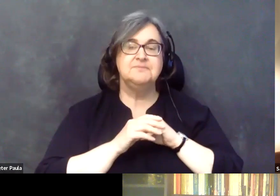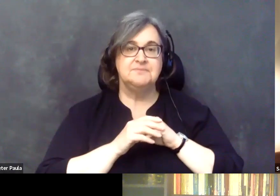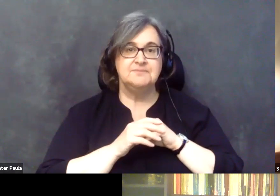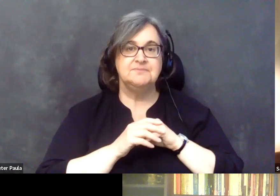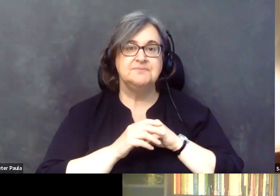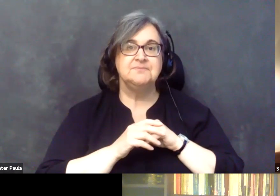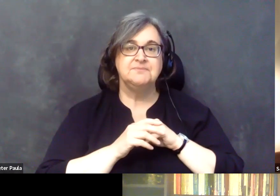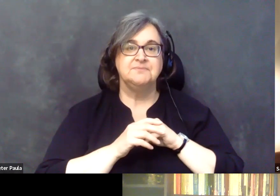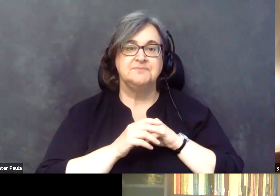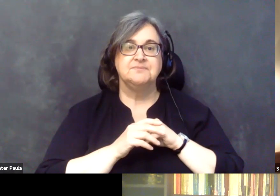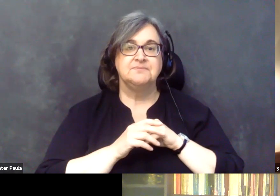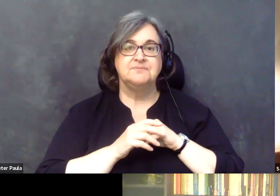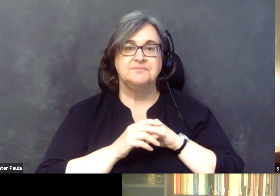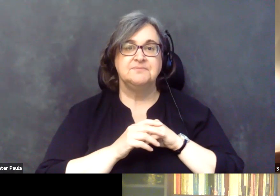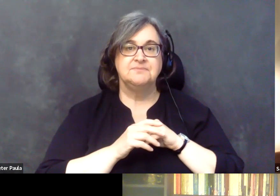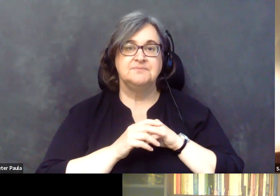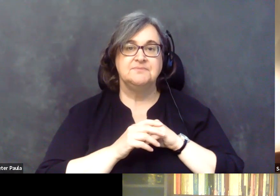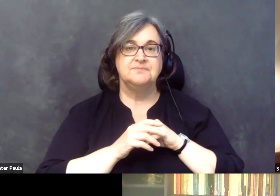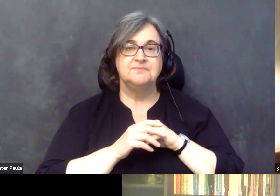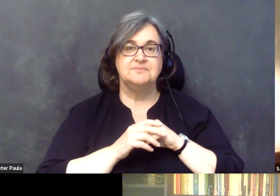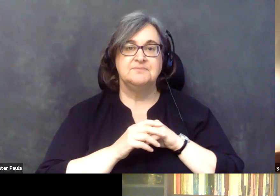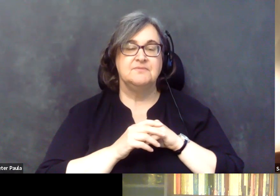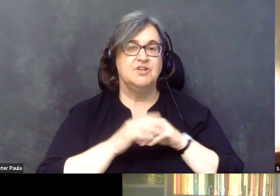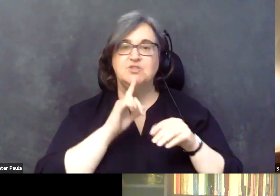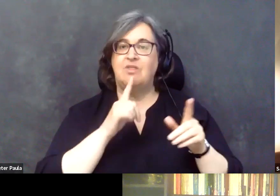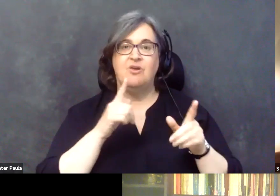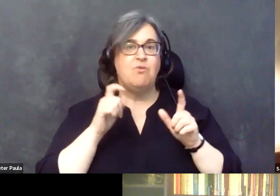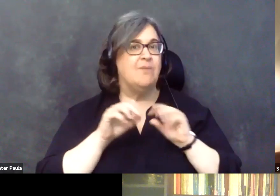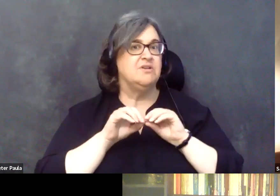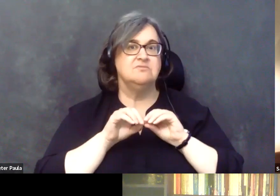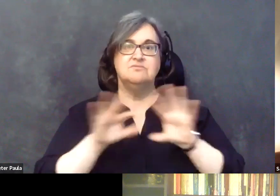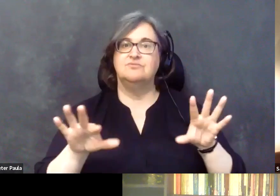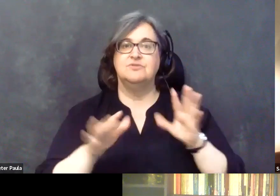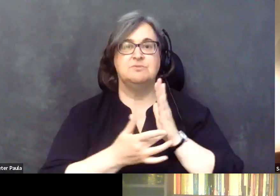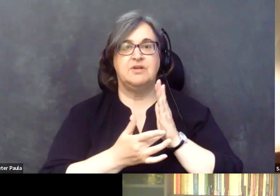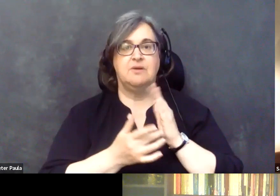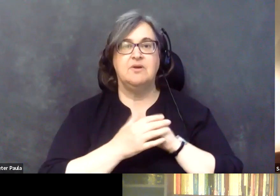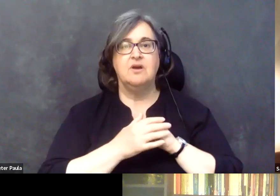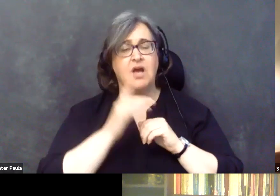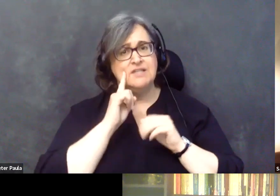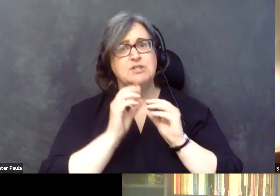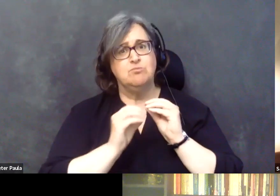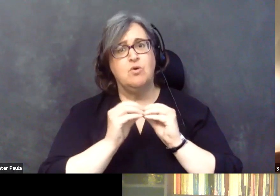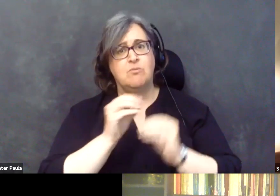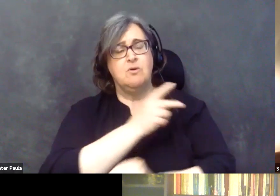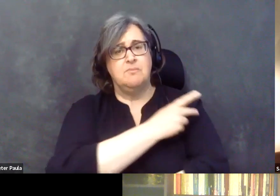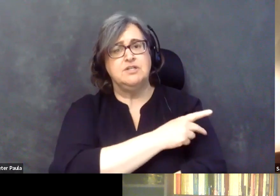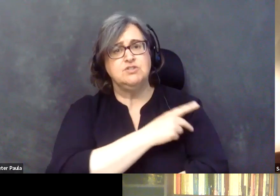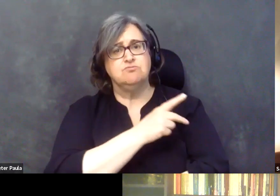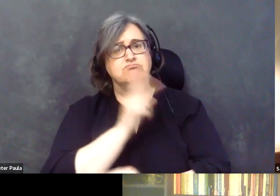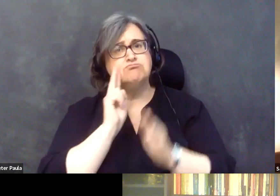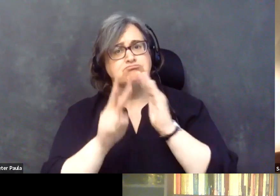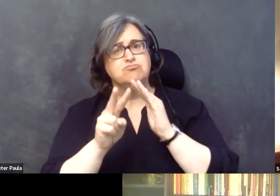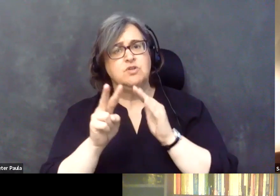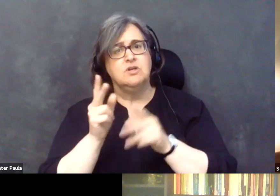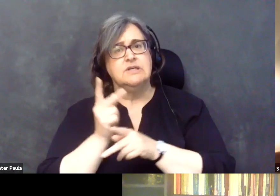you know, you know, rapid gray. I see more and more patients taking care of